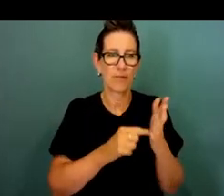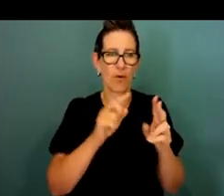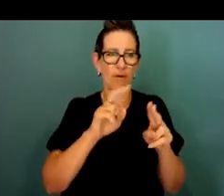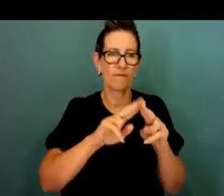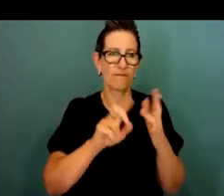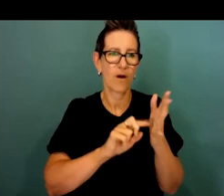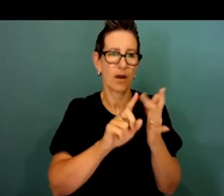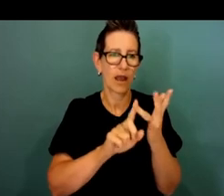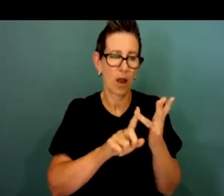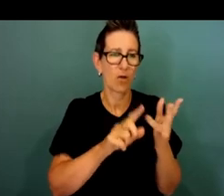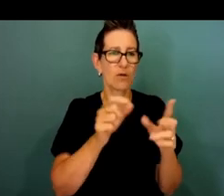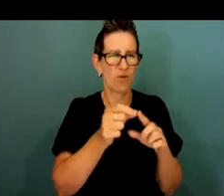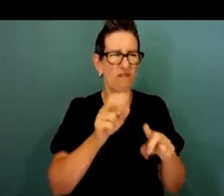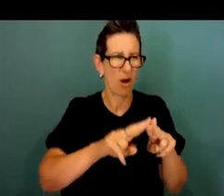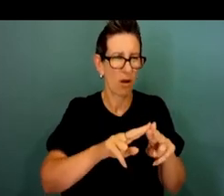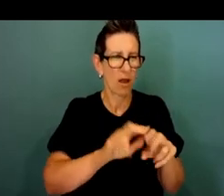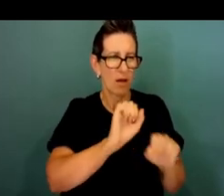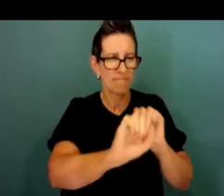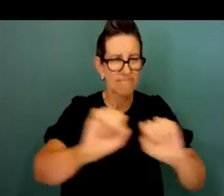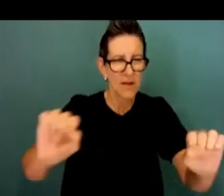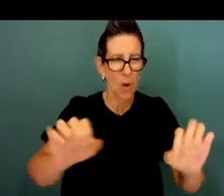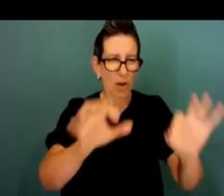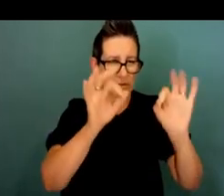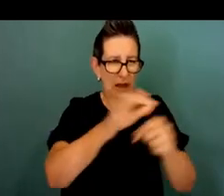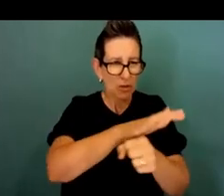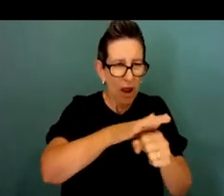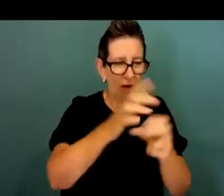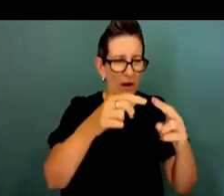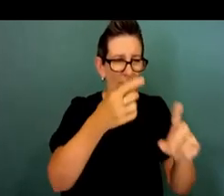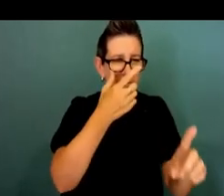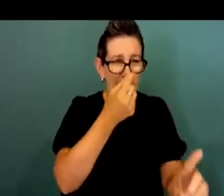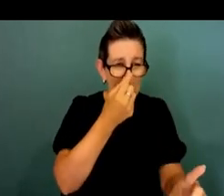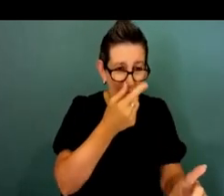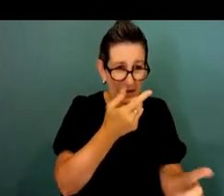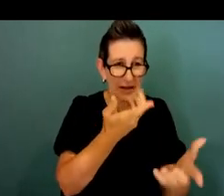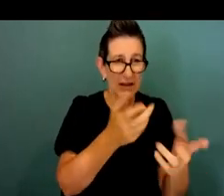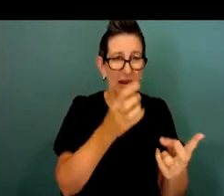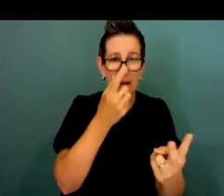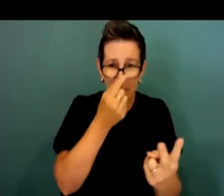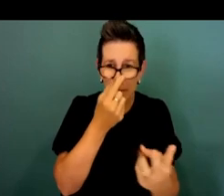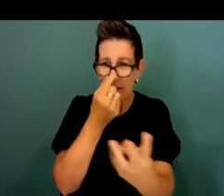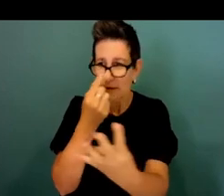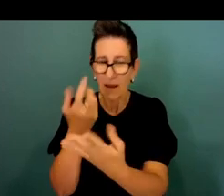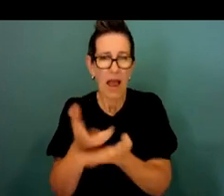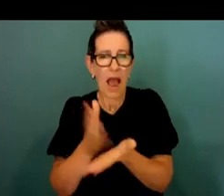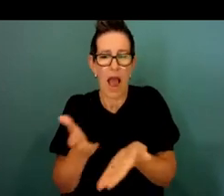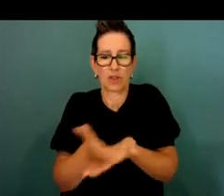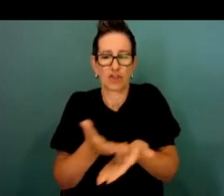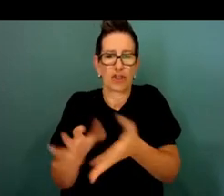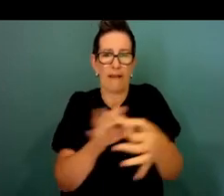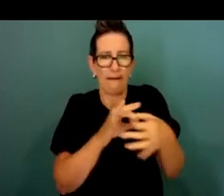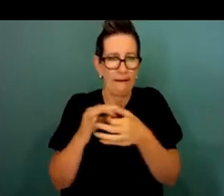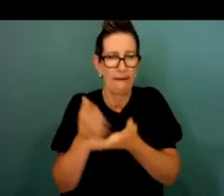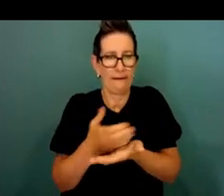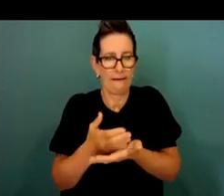of specialist capability and how might you be able to share them across the service? And the data we've got back is incredible.